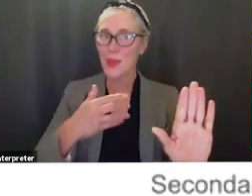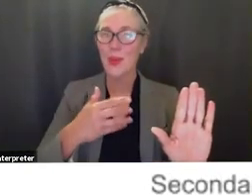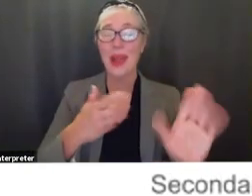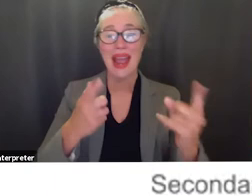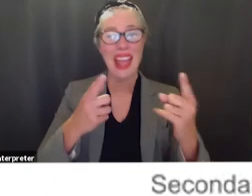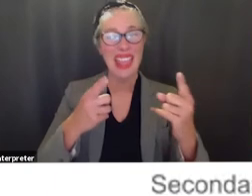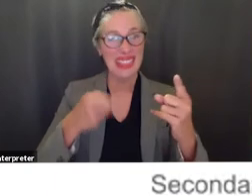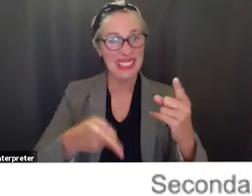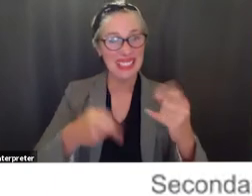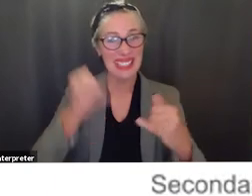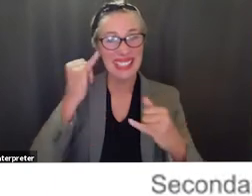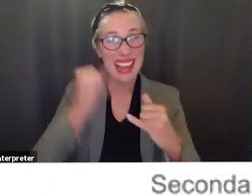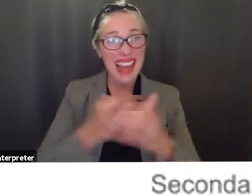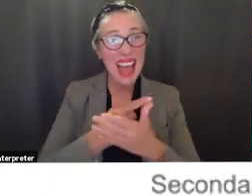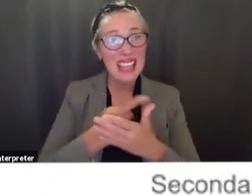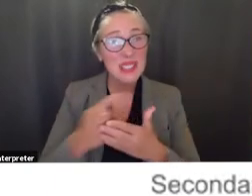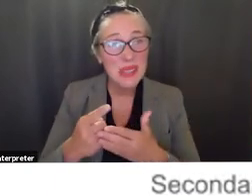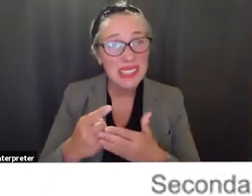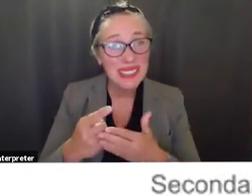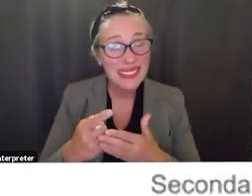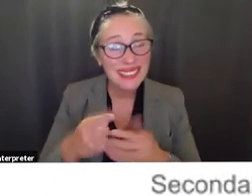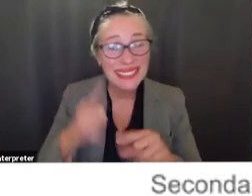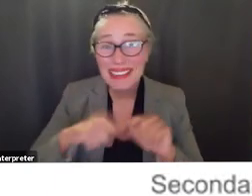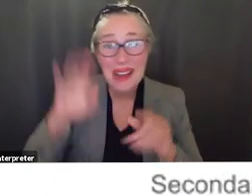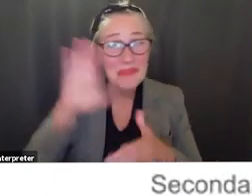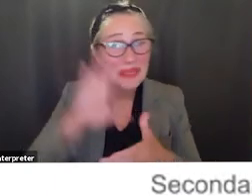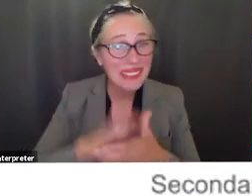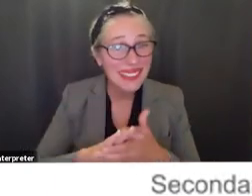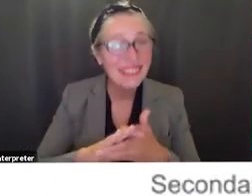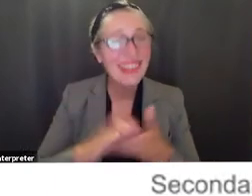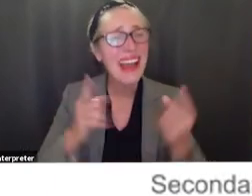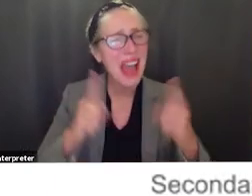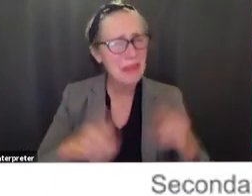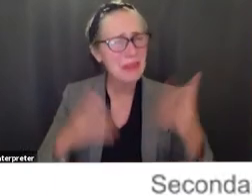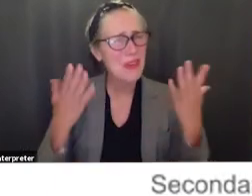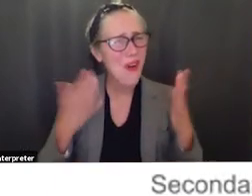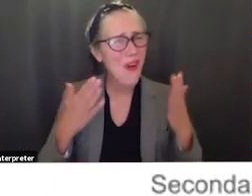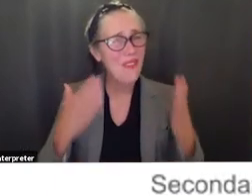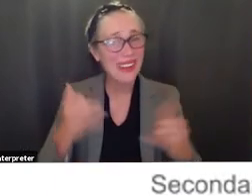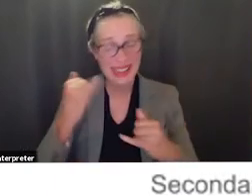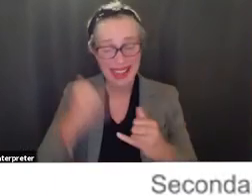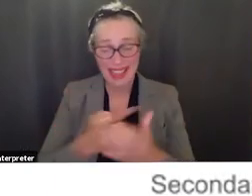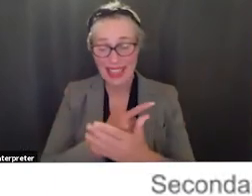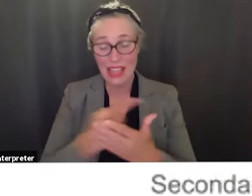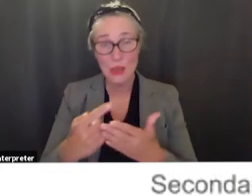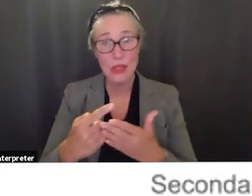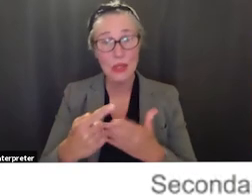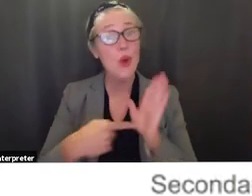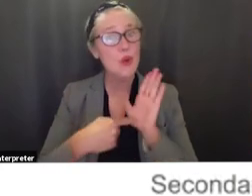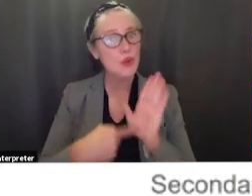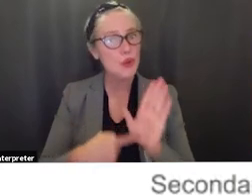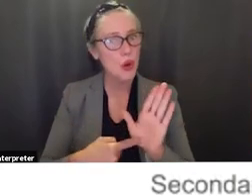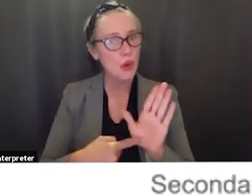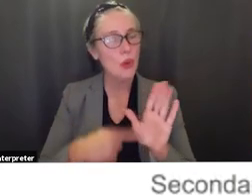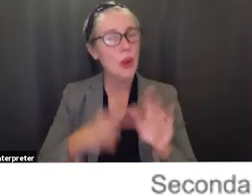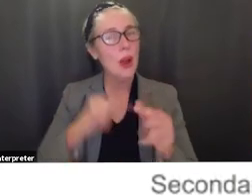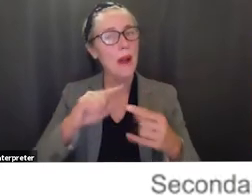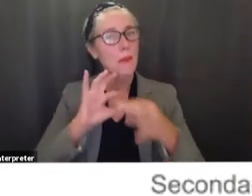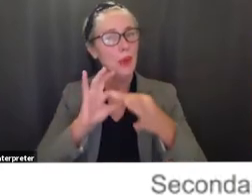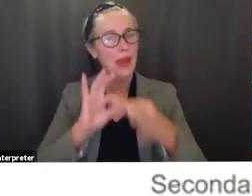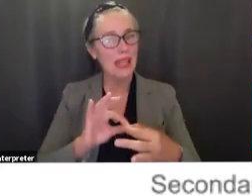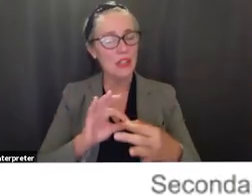we wanted to make sure we gave you an update on attendance and how that has gone uh and so